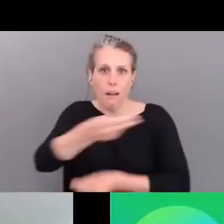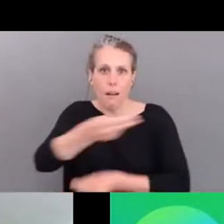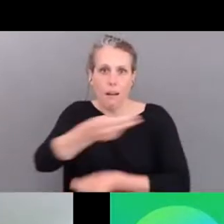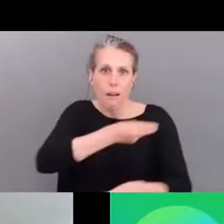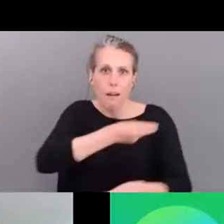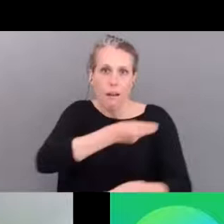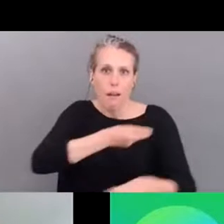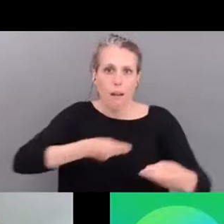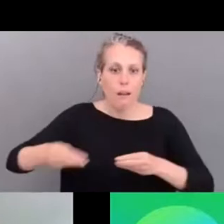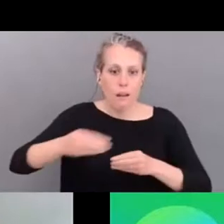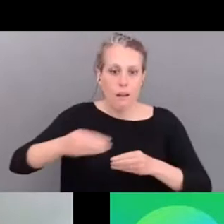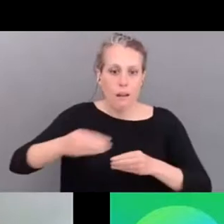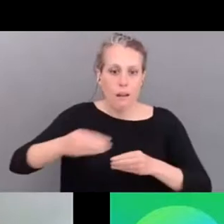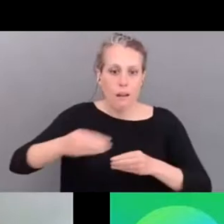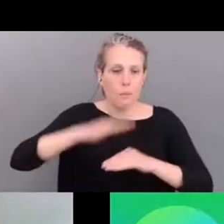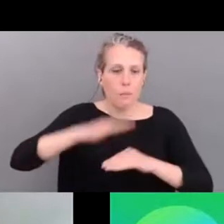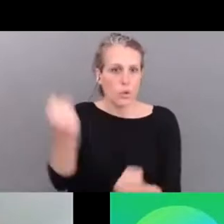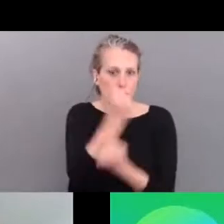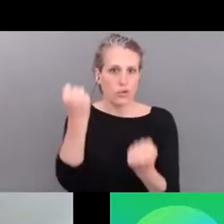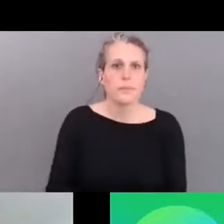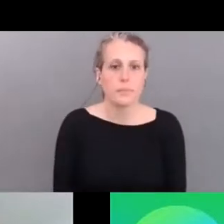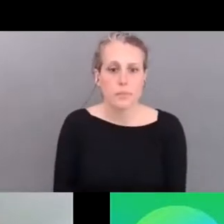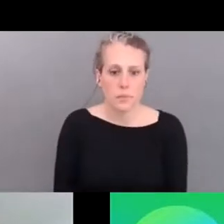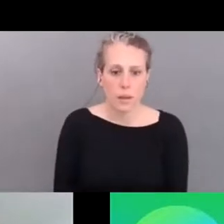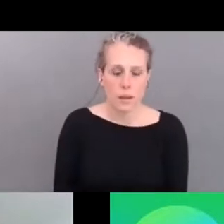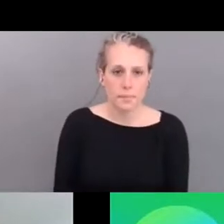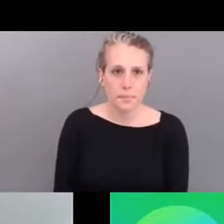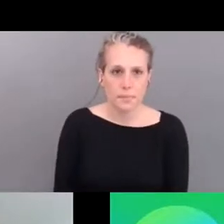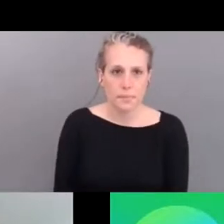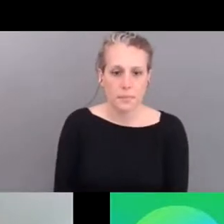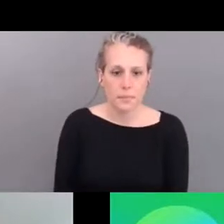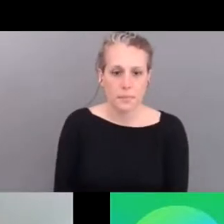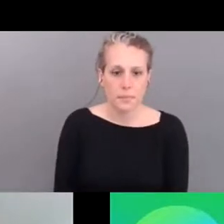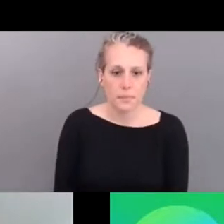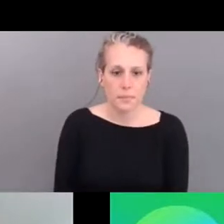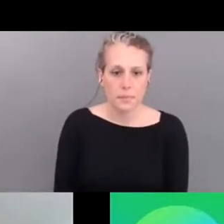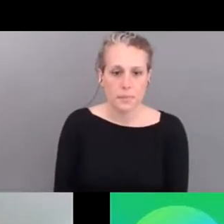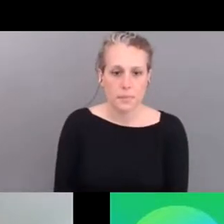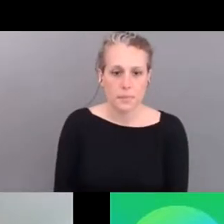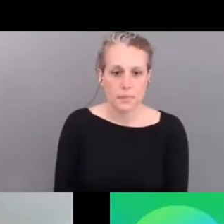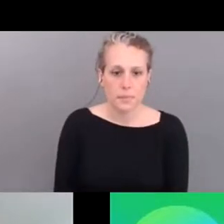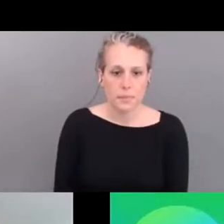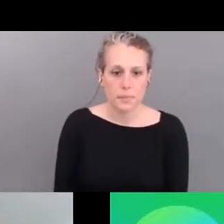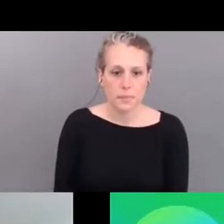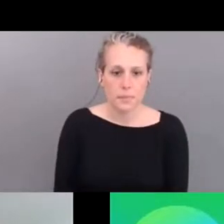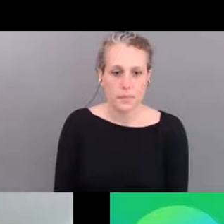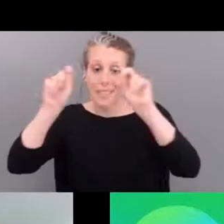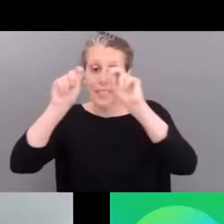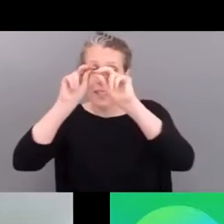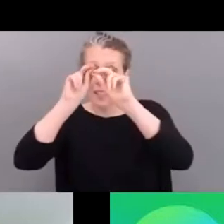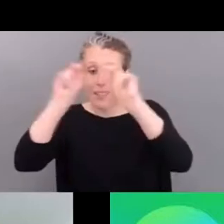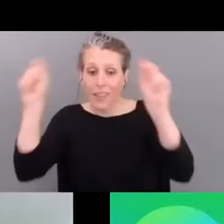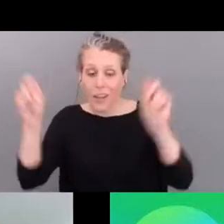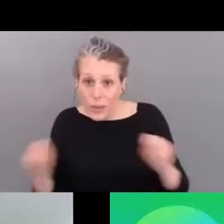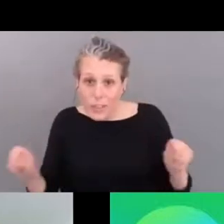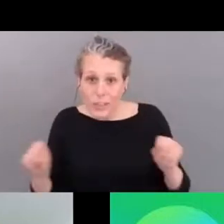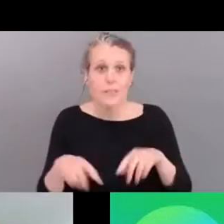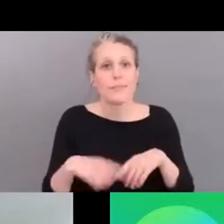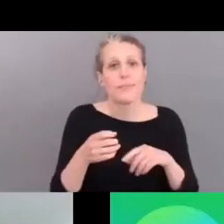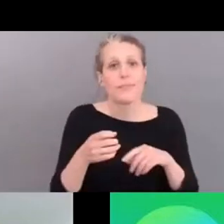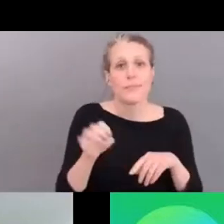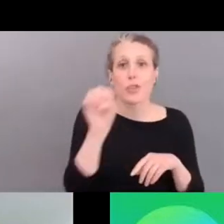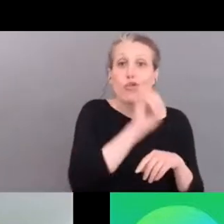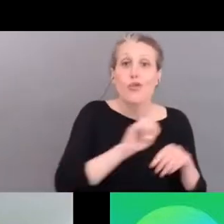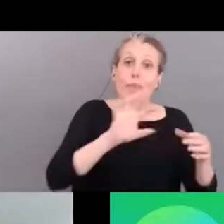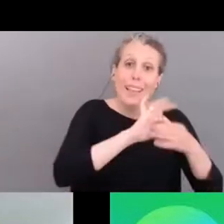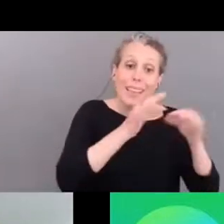the sports clubs also and sports confederations of federation the european uh uh the european olympic committee the ioc